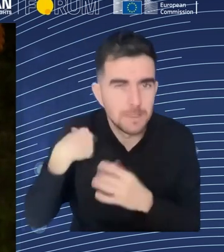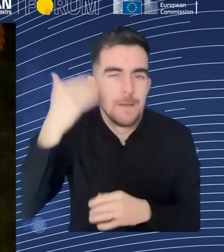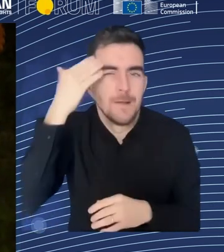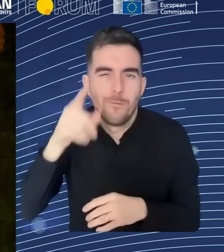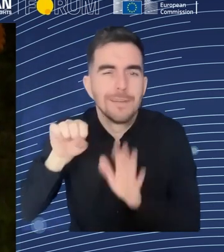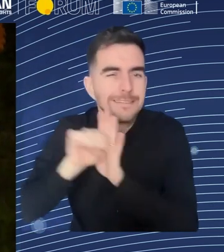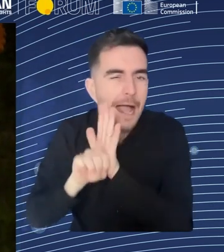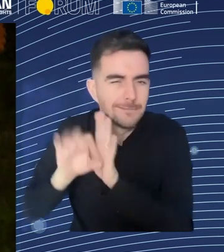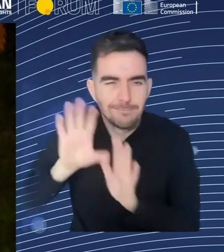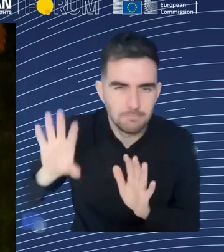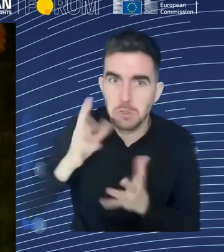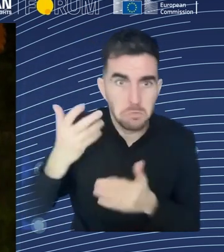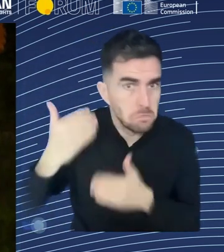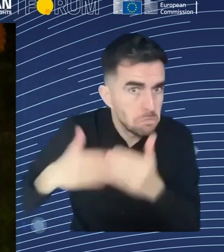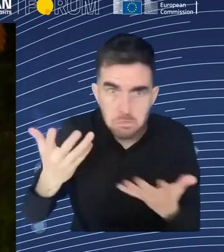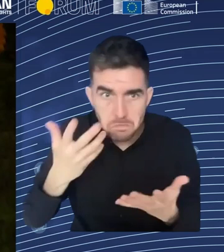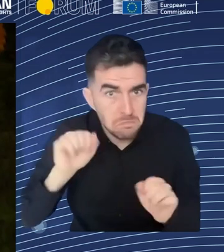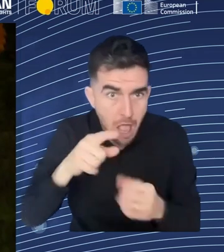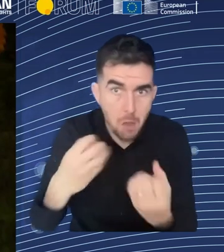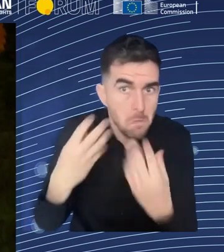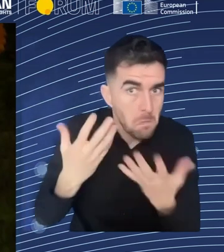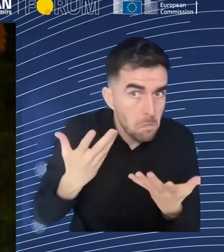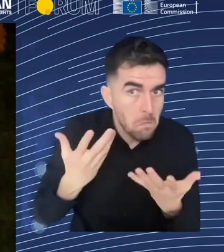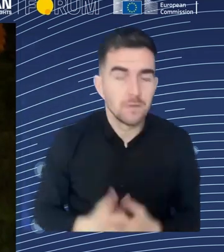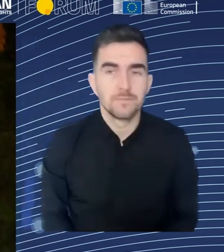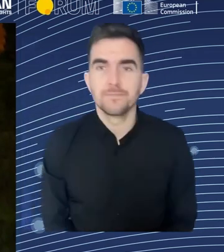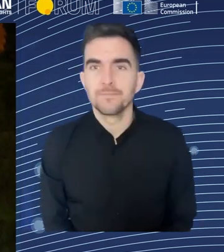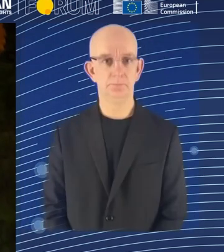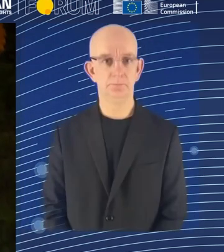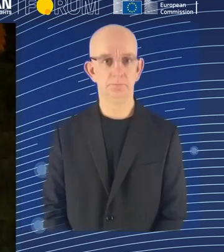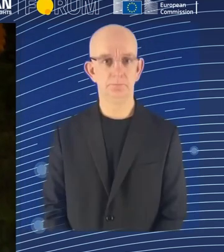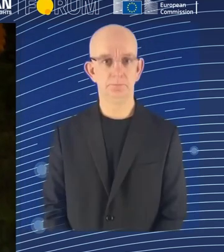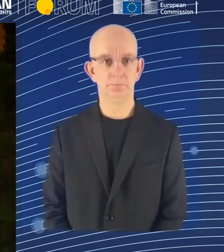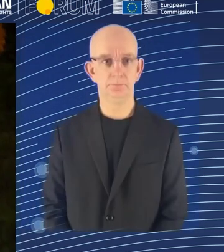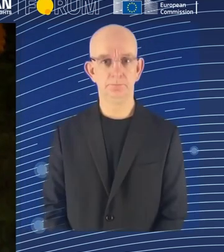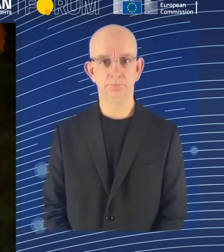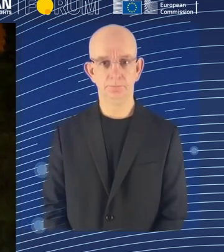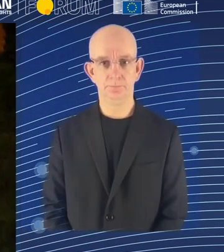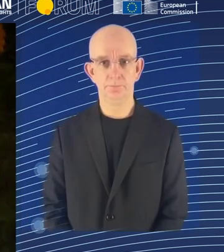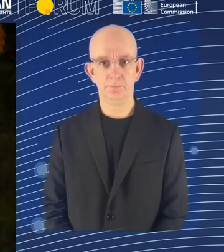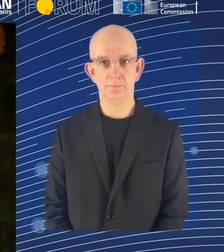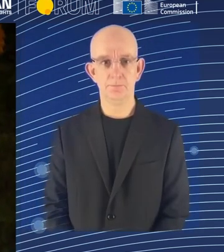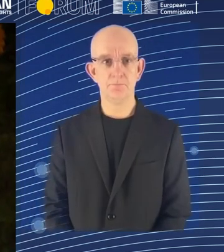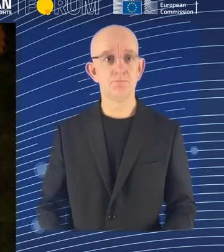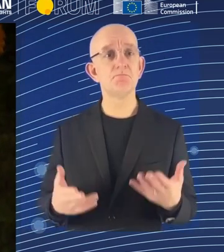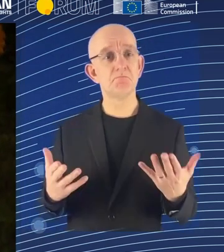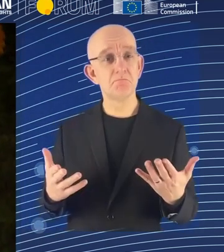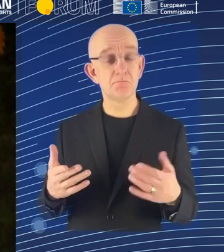your laws and regulations, because it'll be a long time before we see any at the federal level. So,